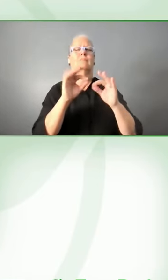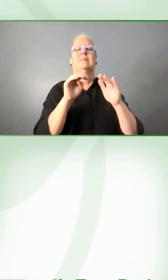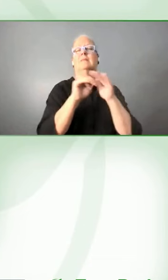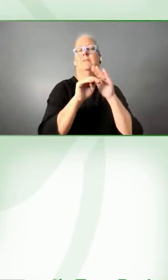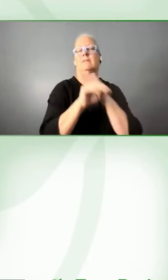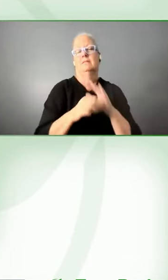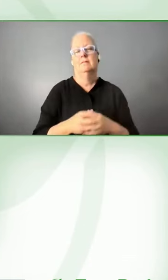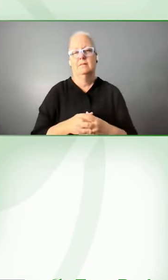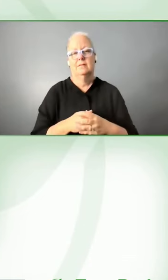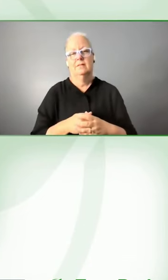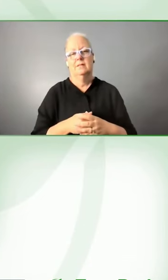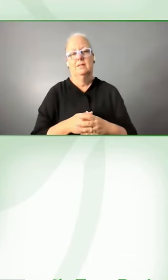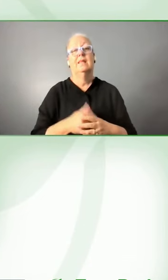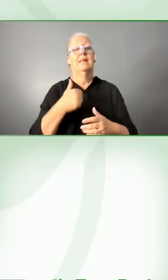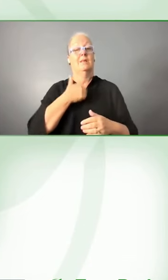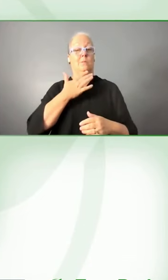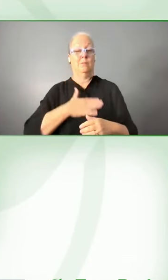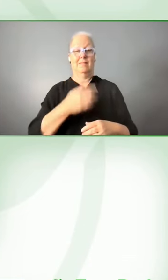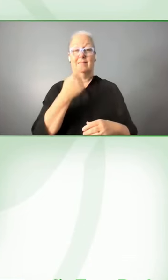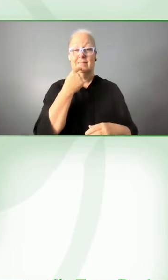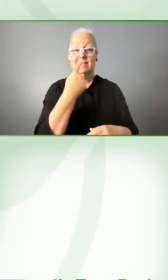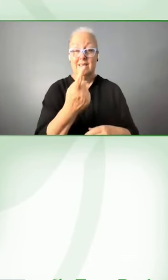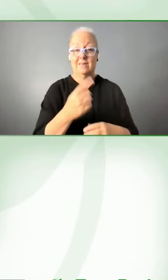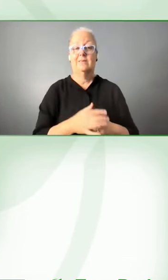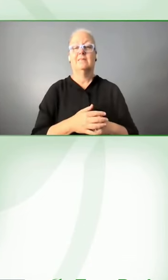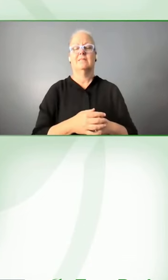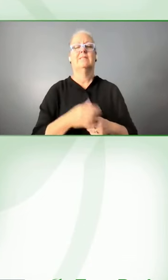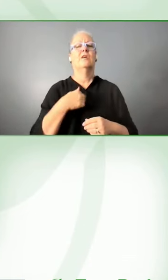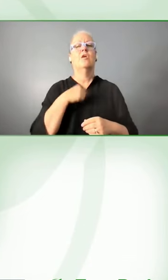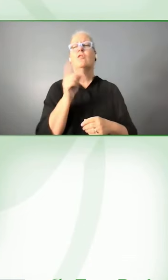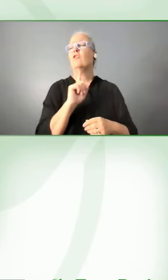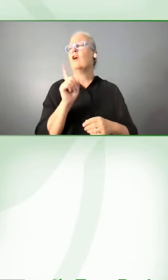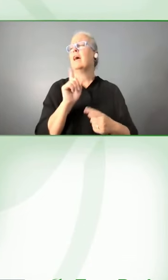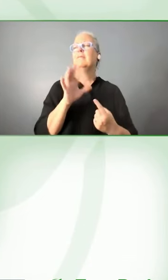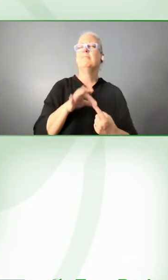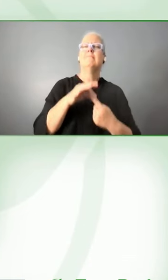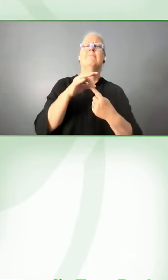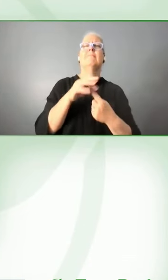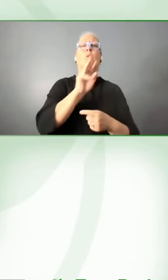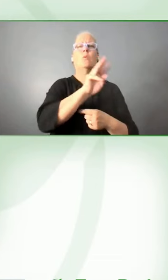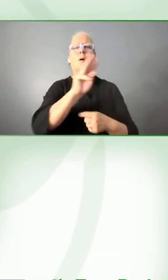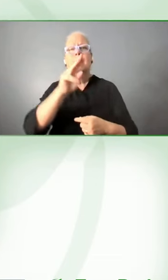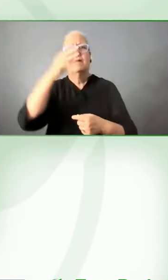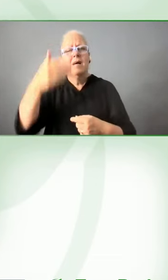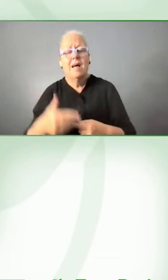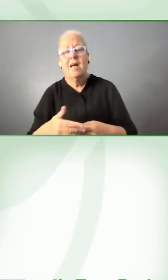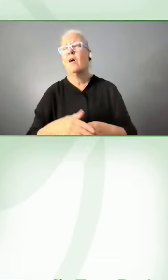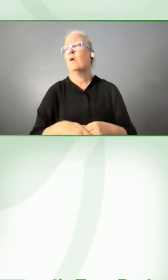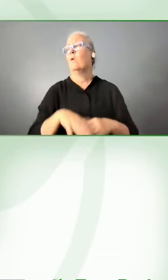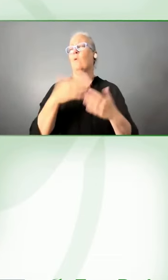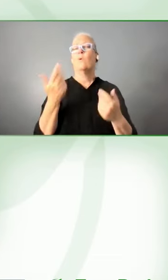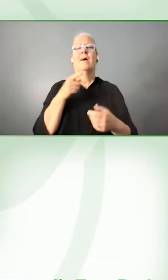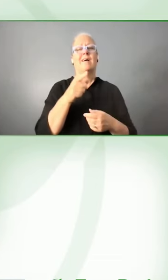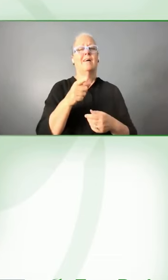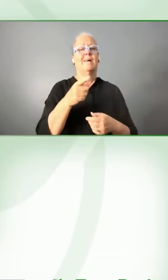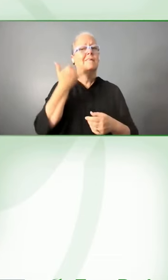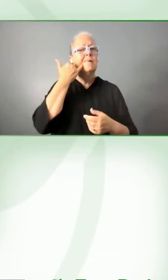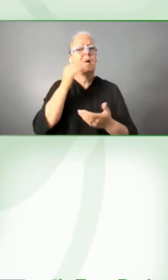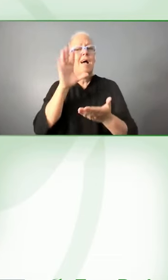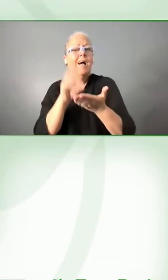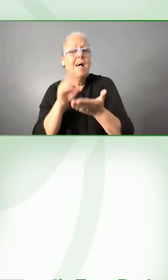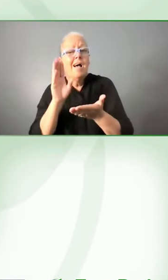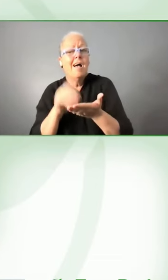notice that we didn't do any special website or mobile apps for persons with disabilities we take the inclusive